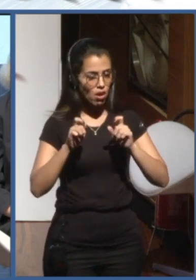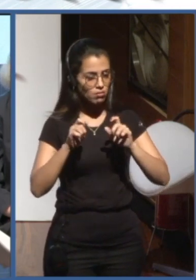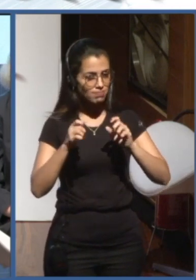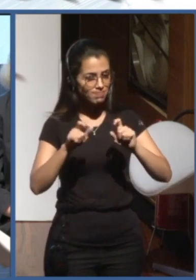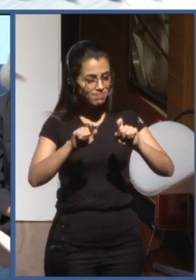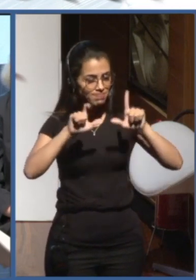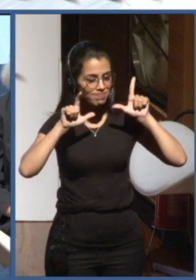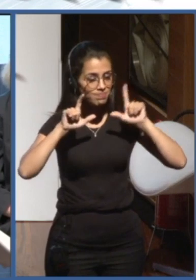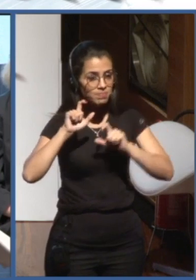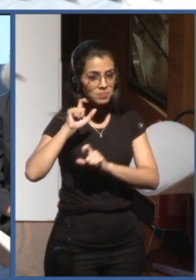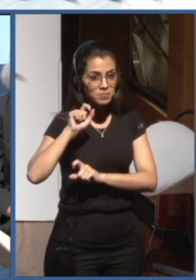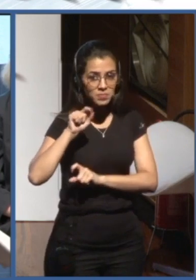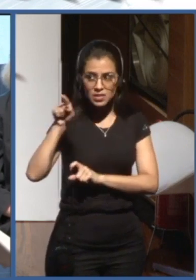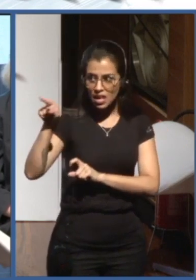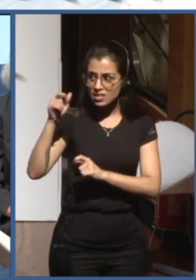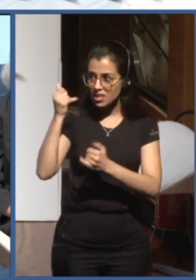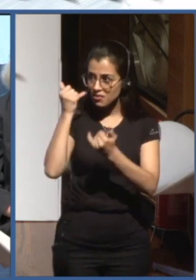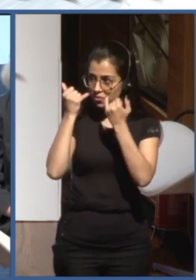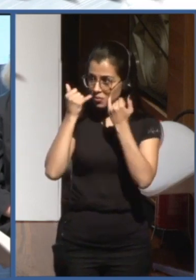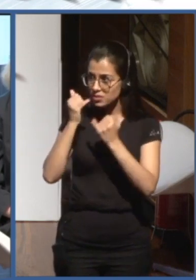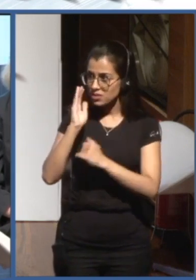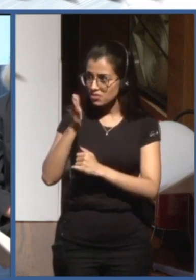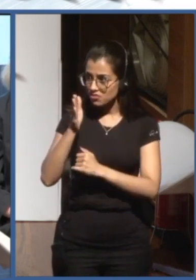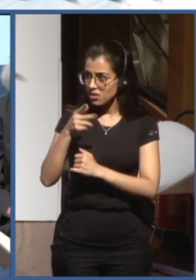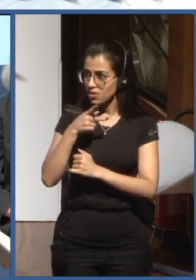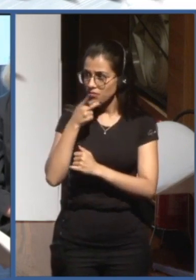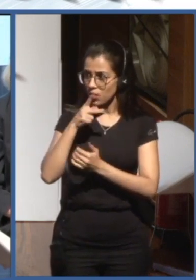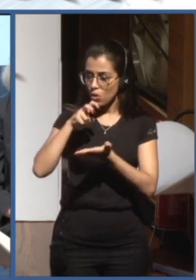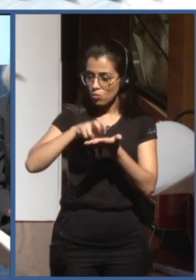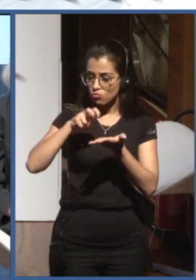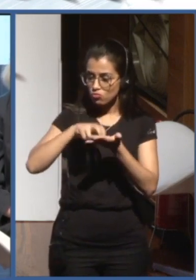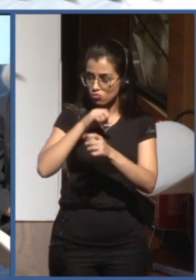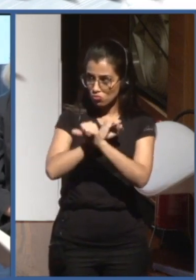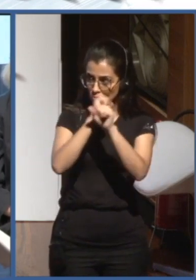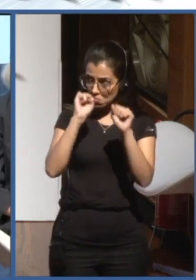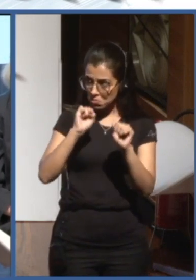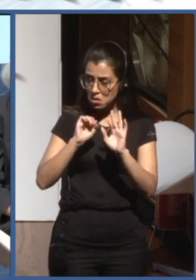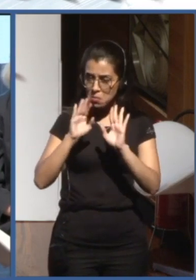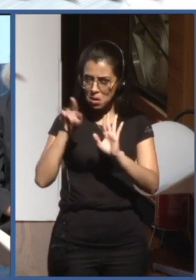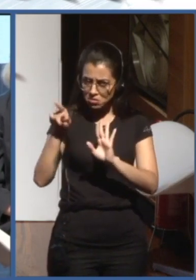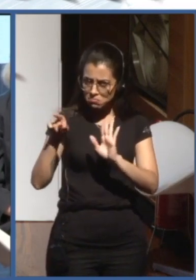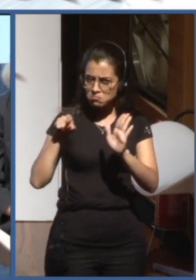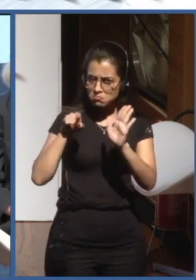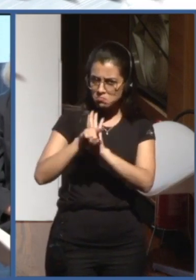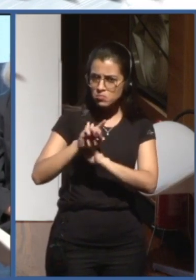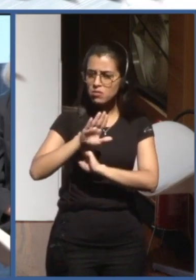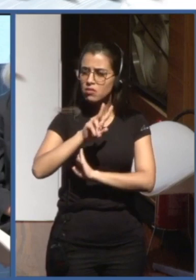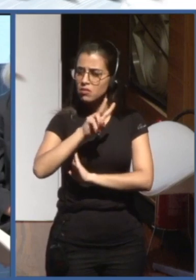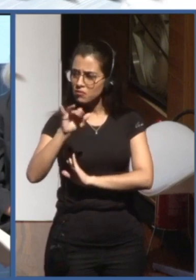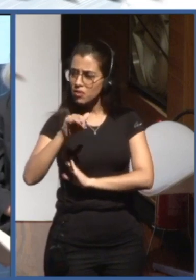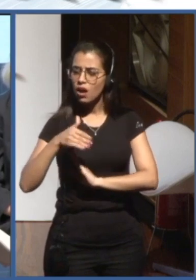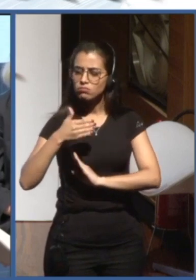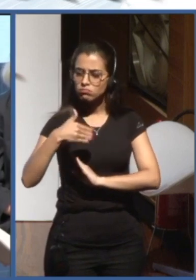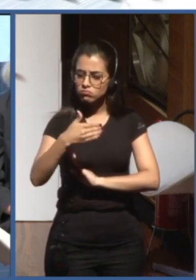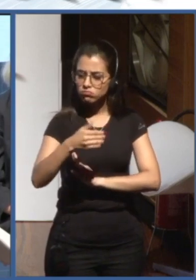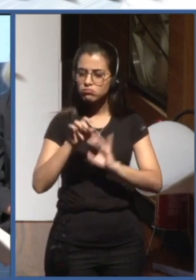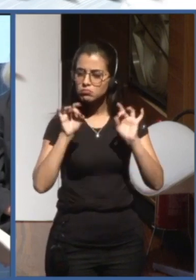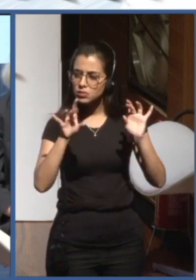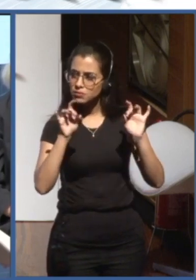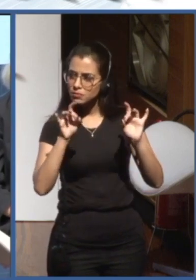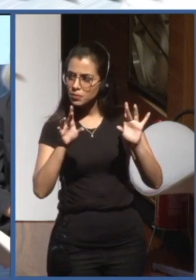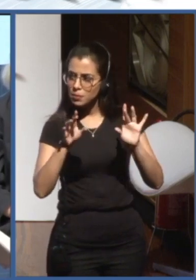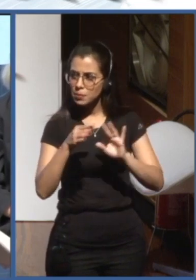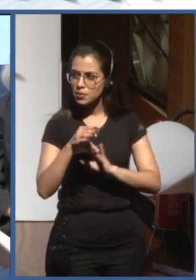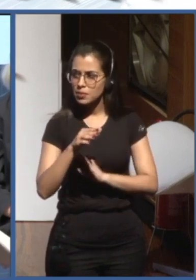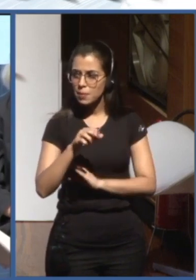intervention this morning I think this is one of the issue that will be addressed especially by our by the CI sector by the CI sector information